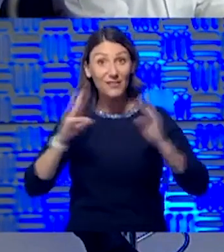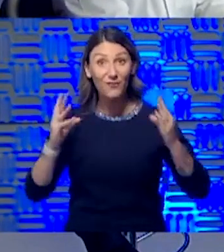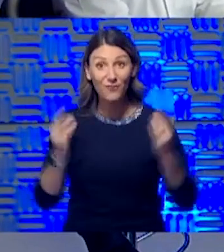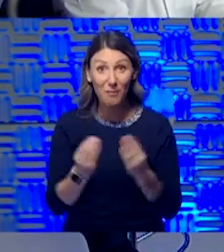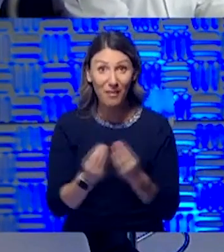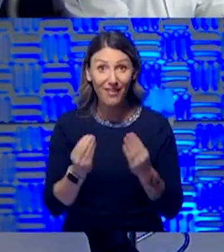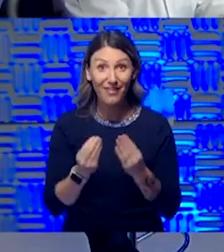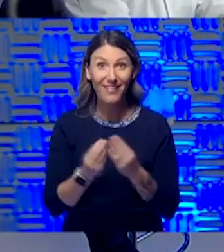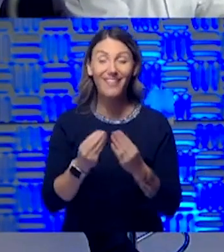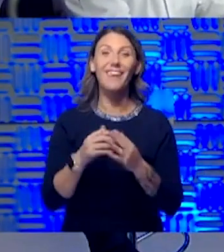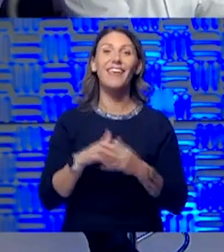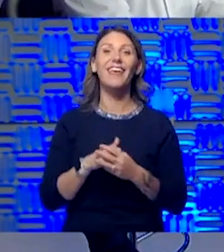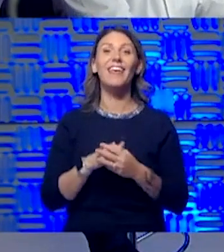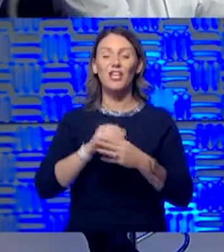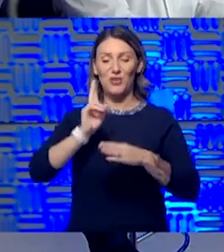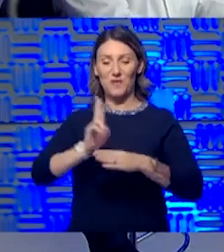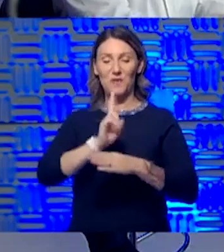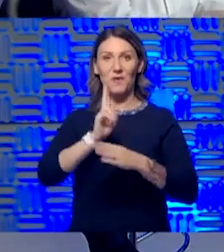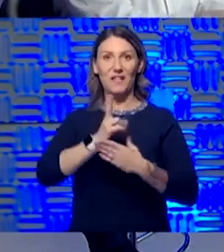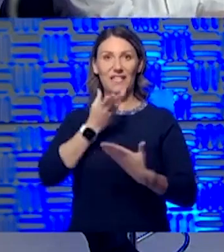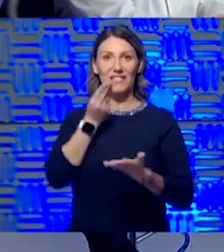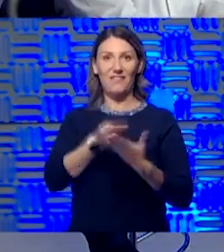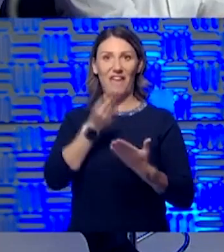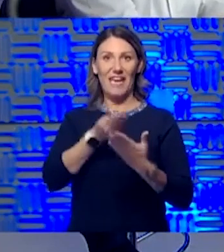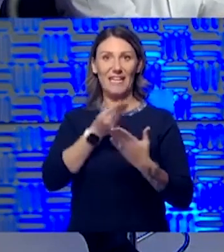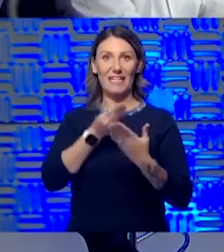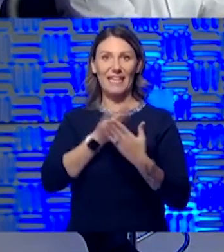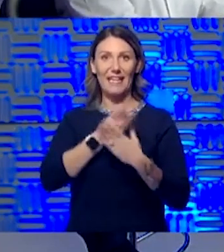utilizing finances wisely.